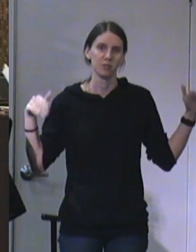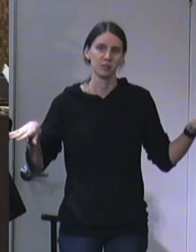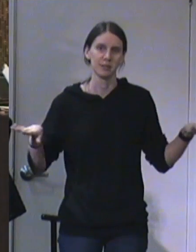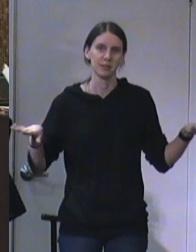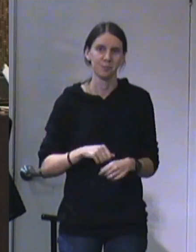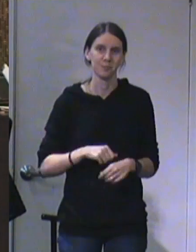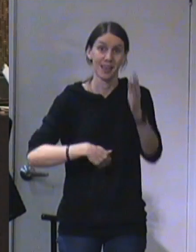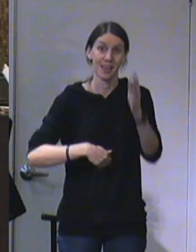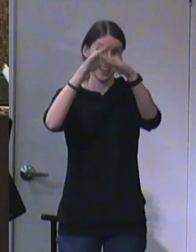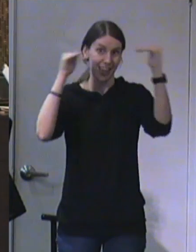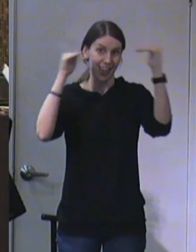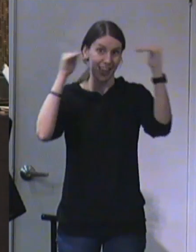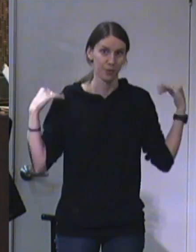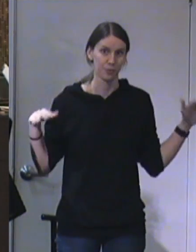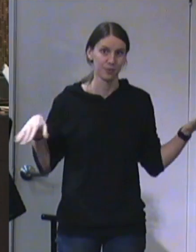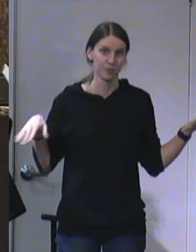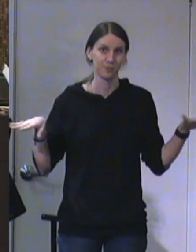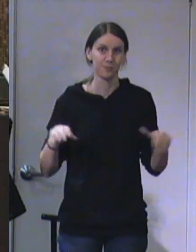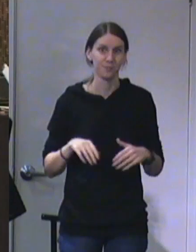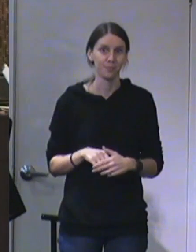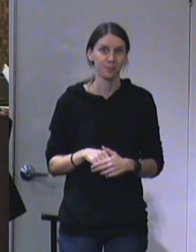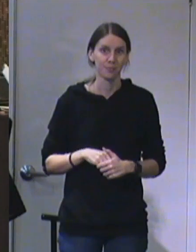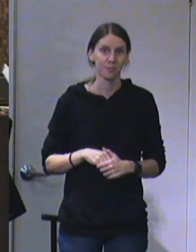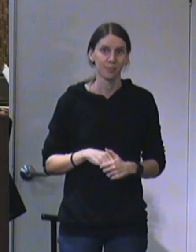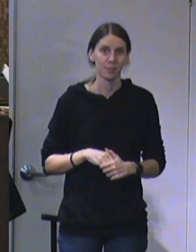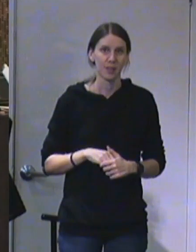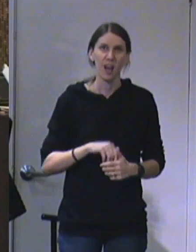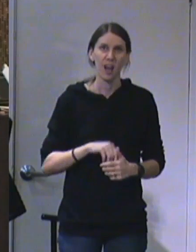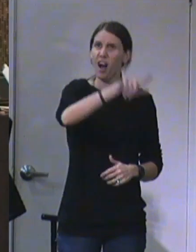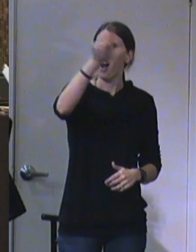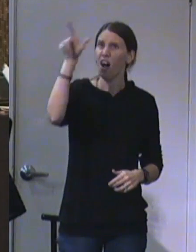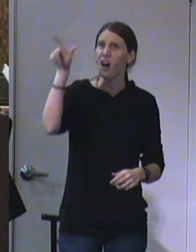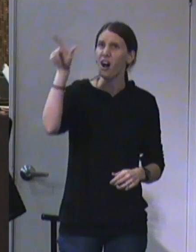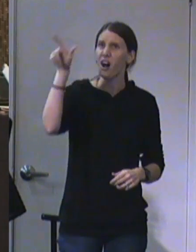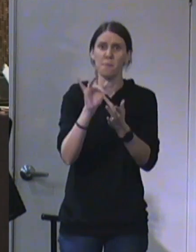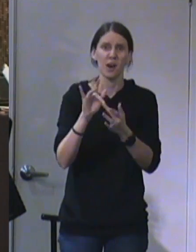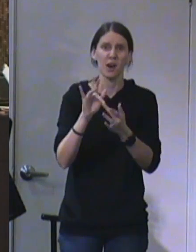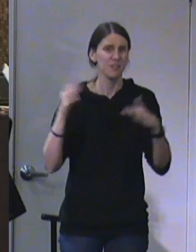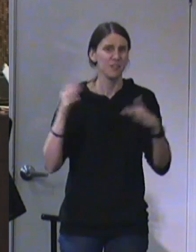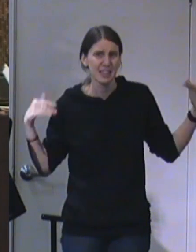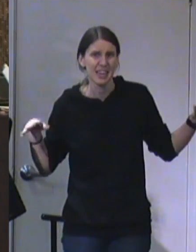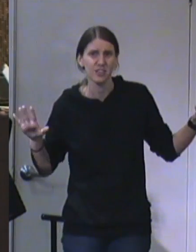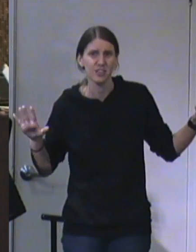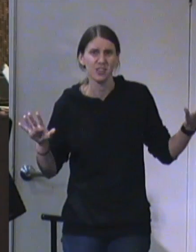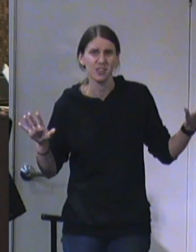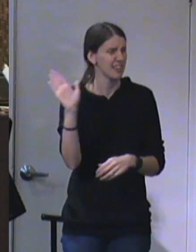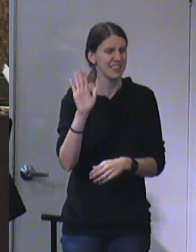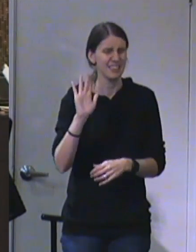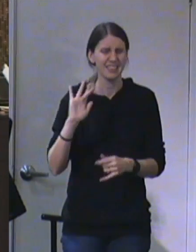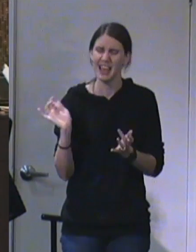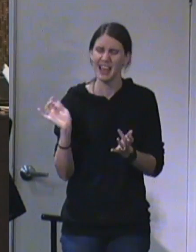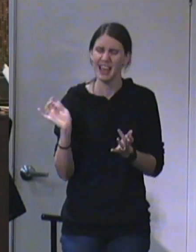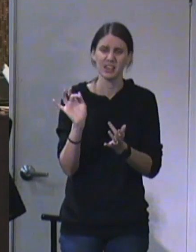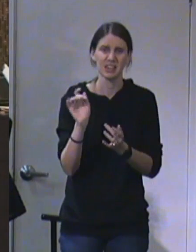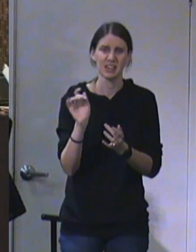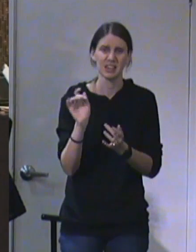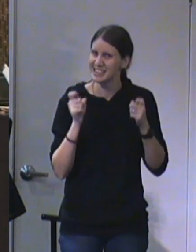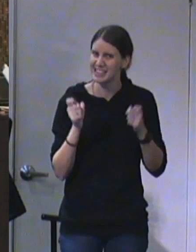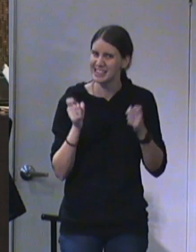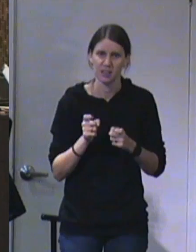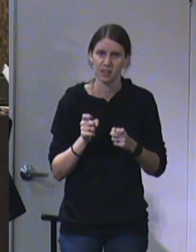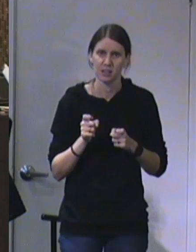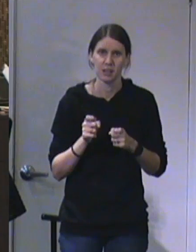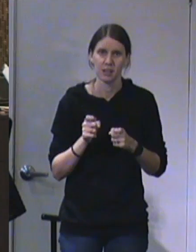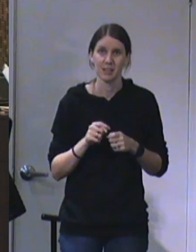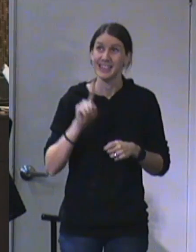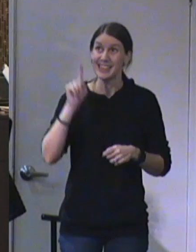the heavenly hosts, all those perfect beings and creatures that have never sinned once. He is